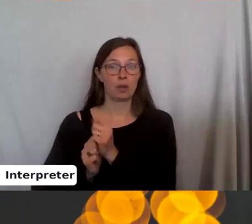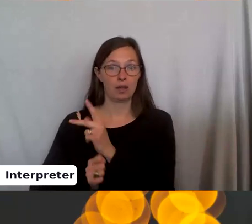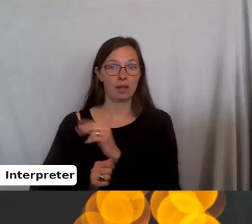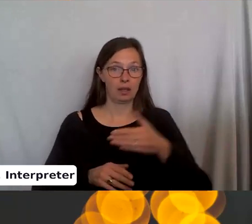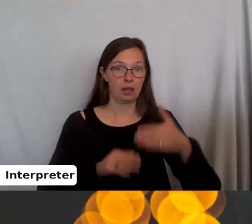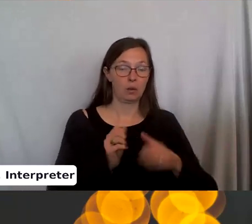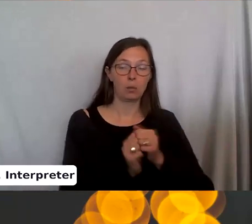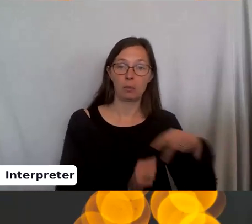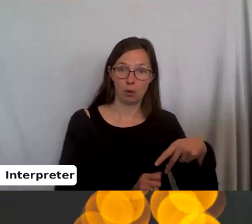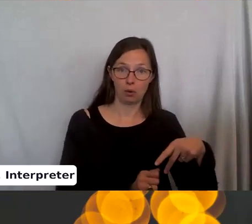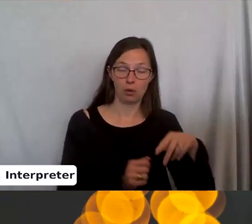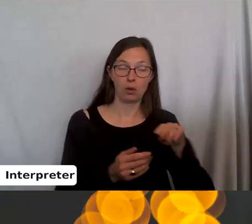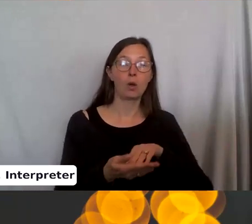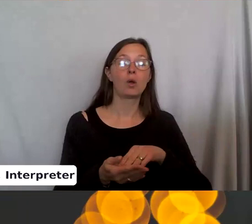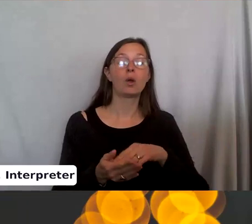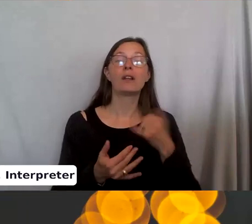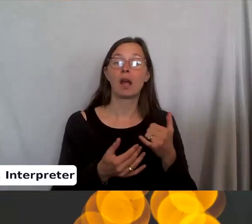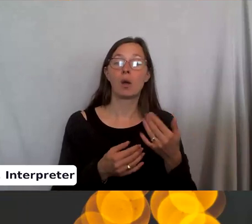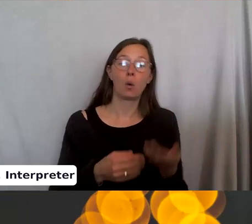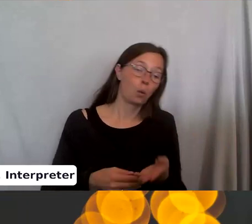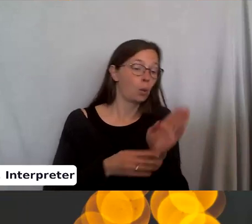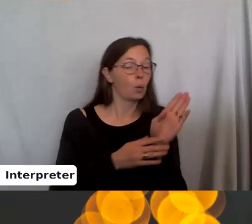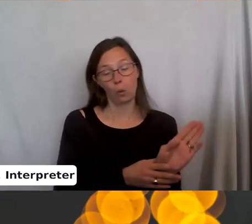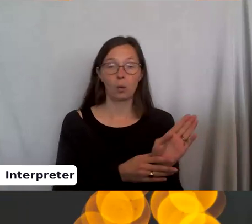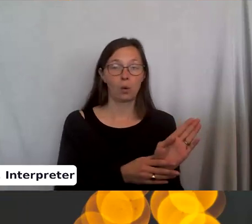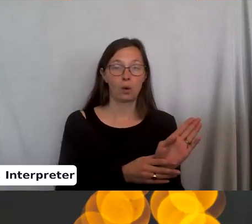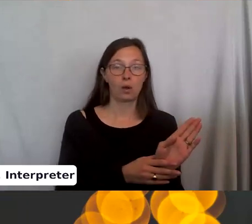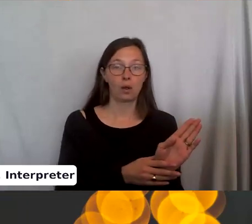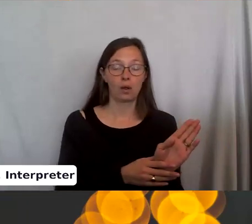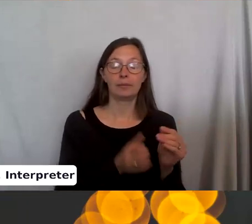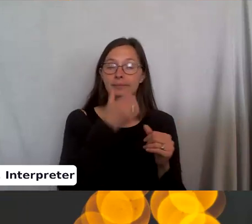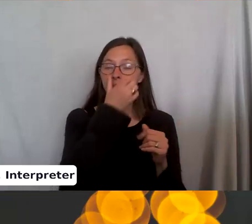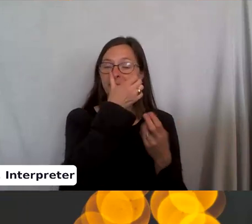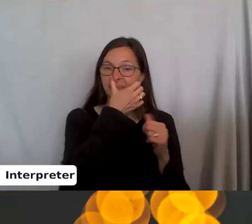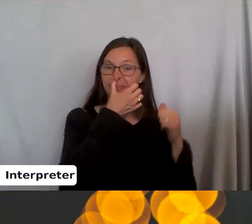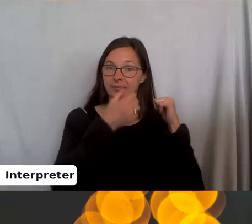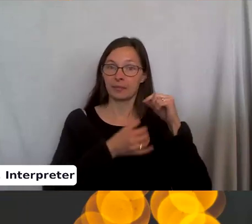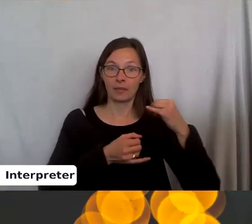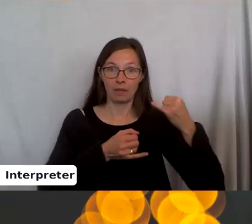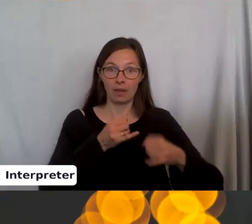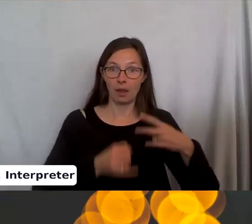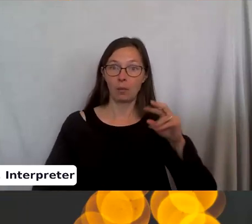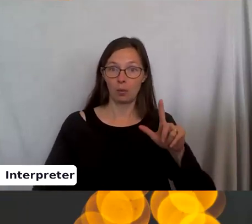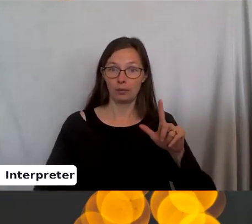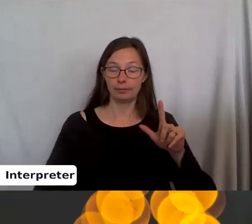And when you turn it around, the back of the last purl stitch